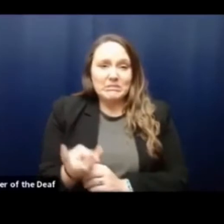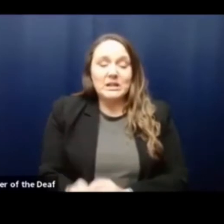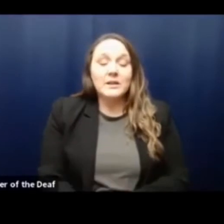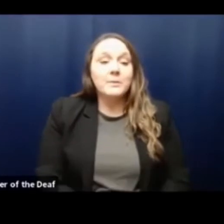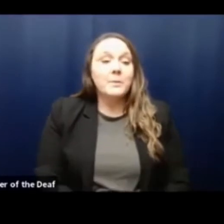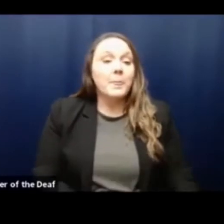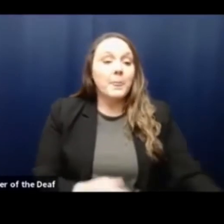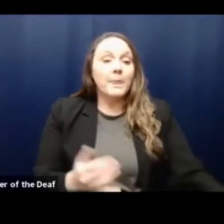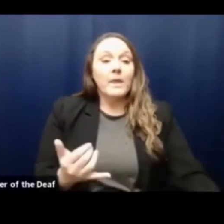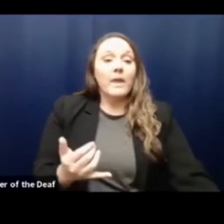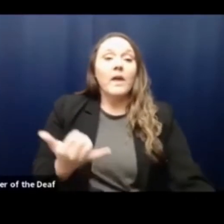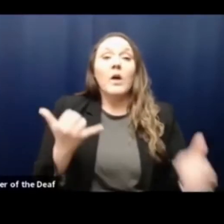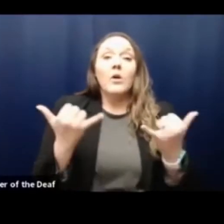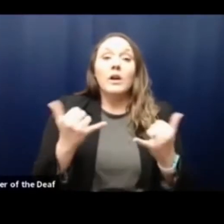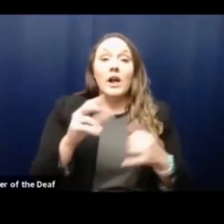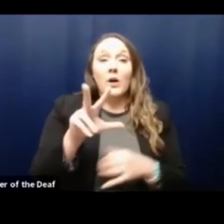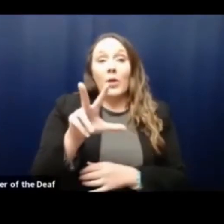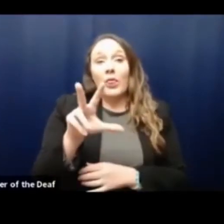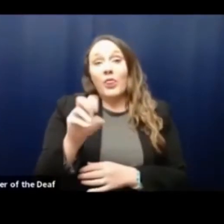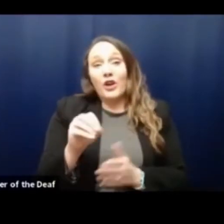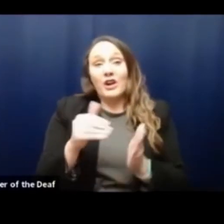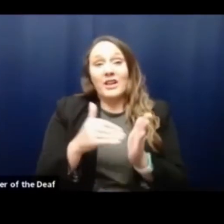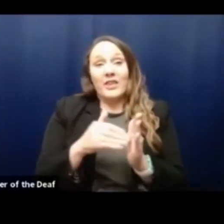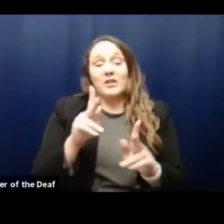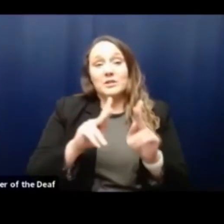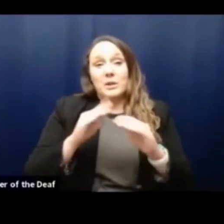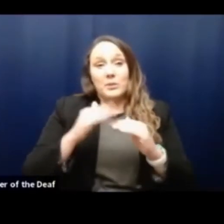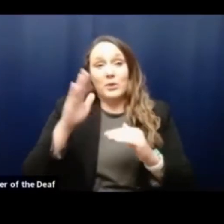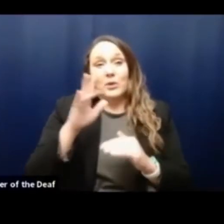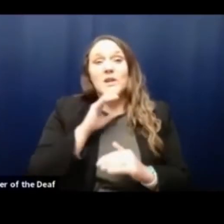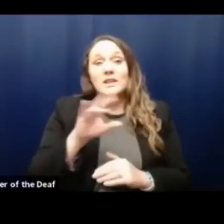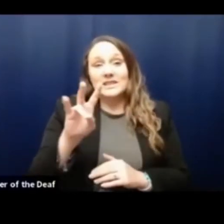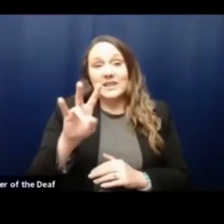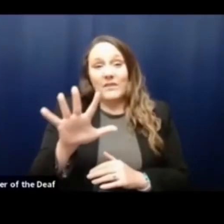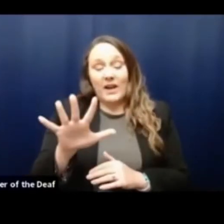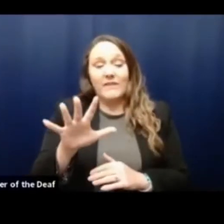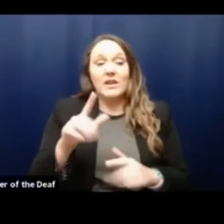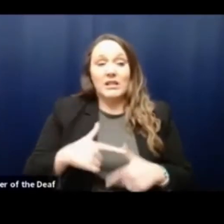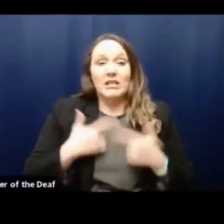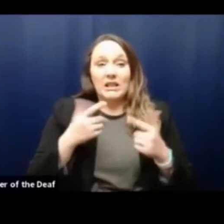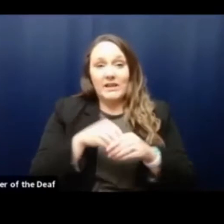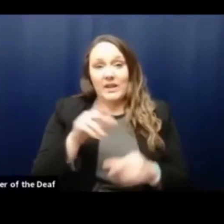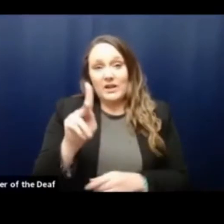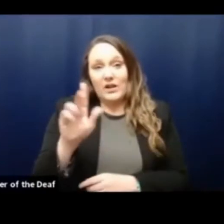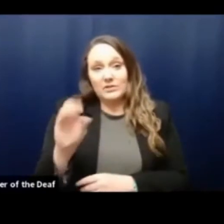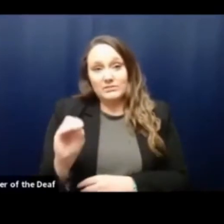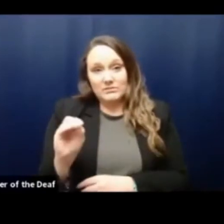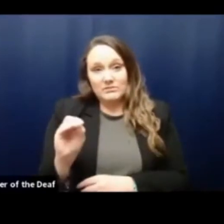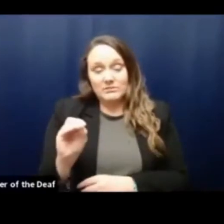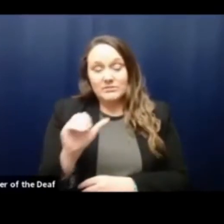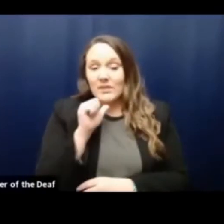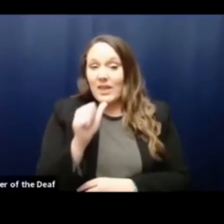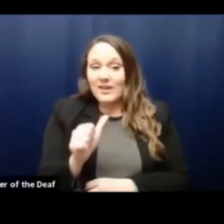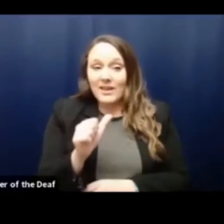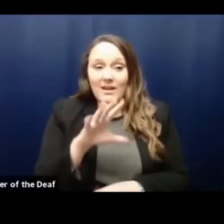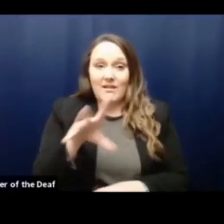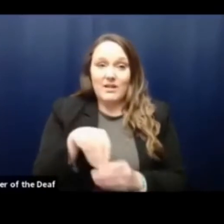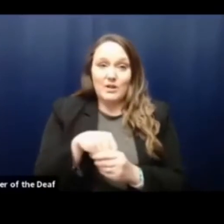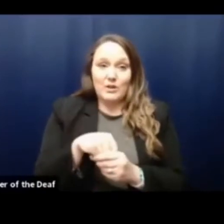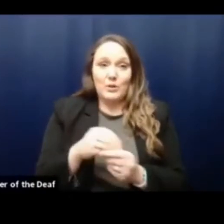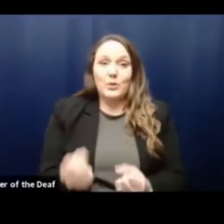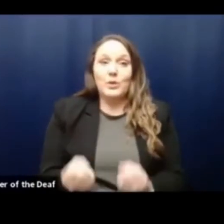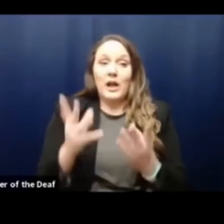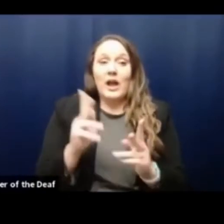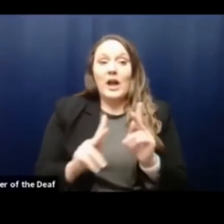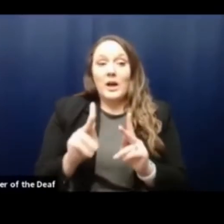more than 30,000 people, 75 and older, who live in Knox County. And that doesn't include the number of